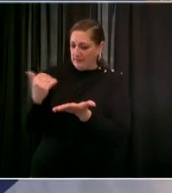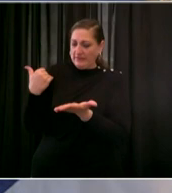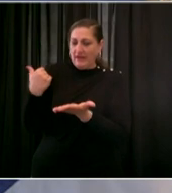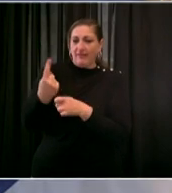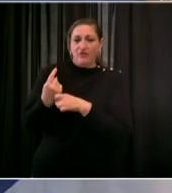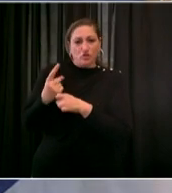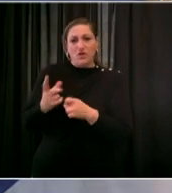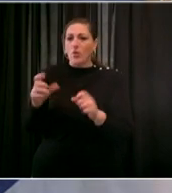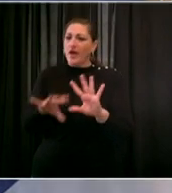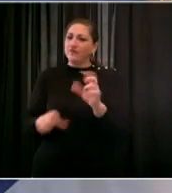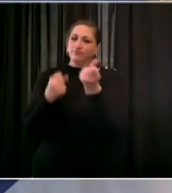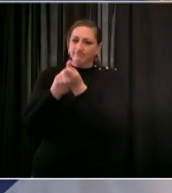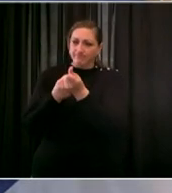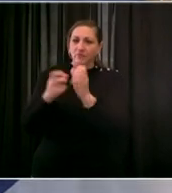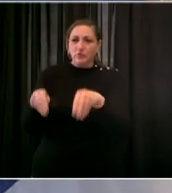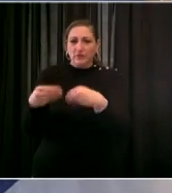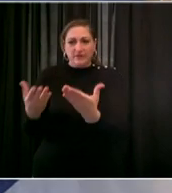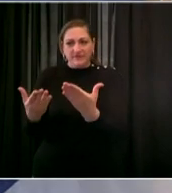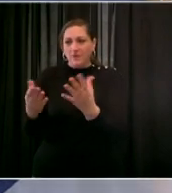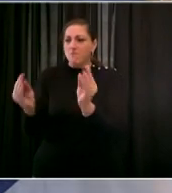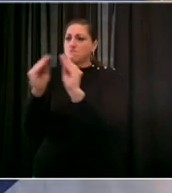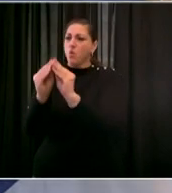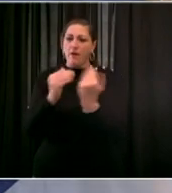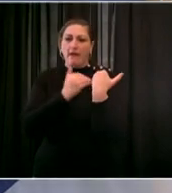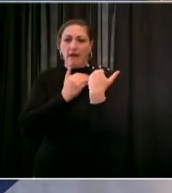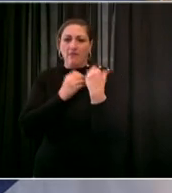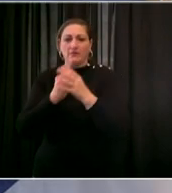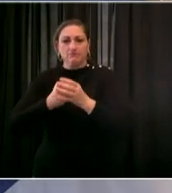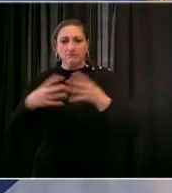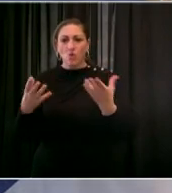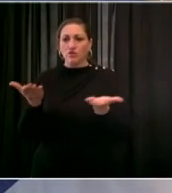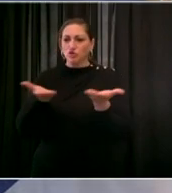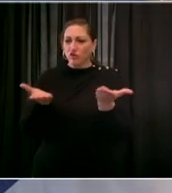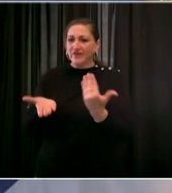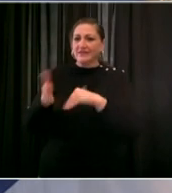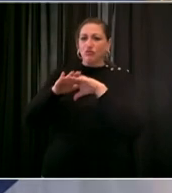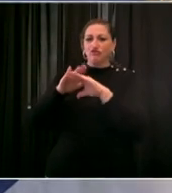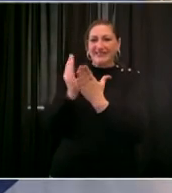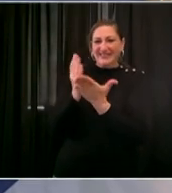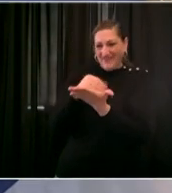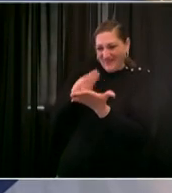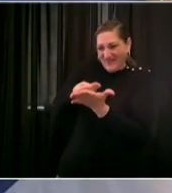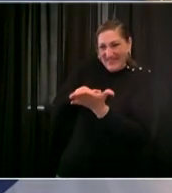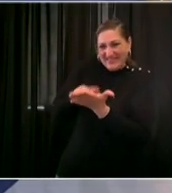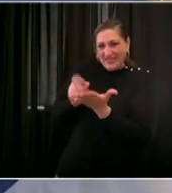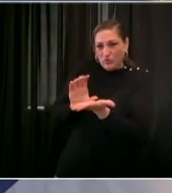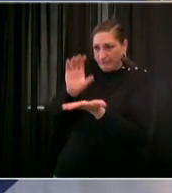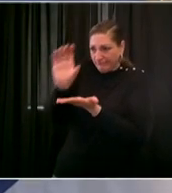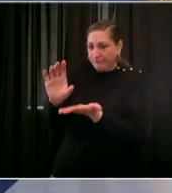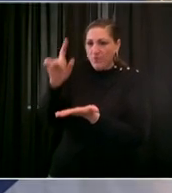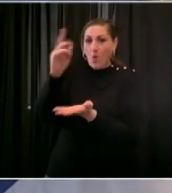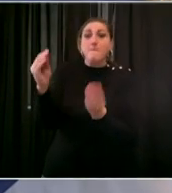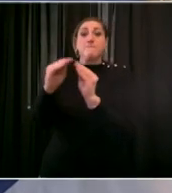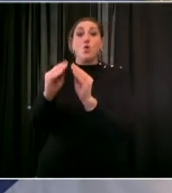to strengthen accountability expand services increase funding and advocate for a new era of reform